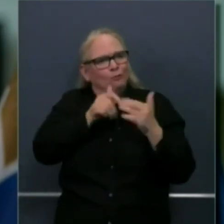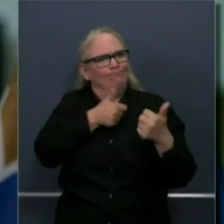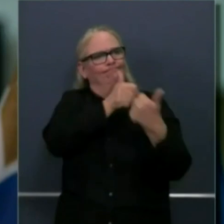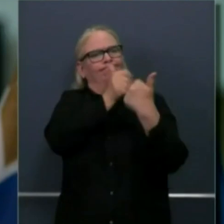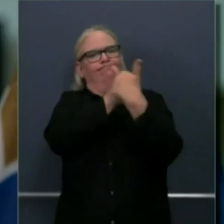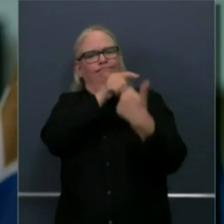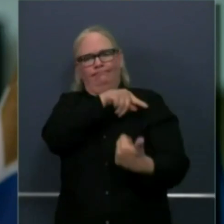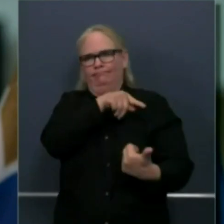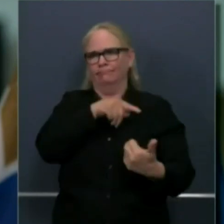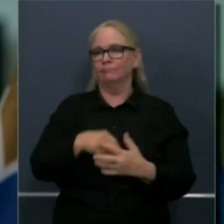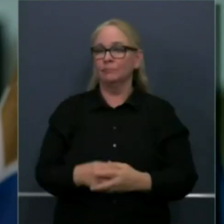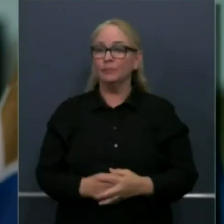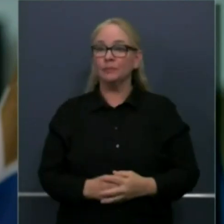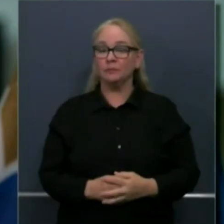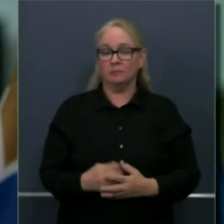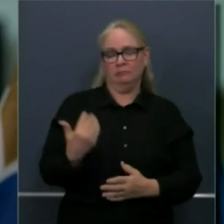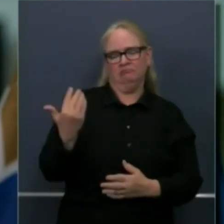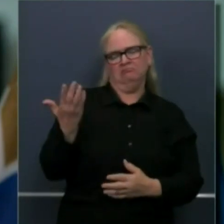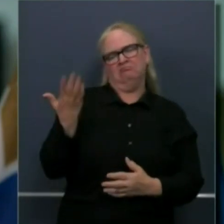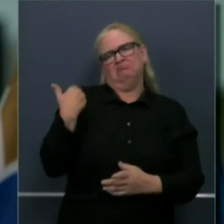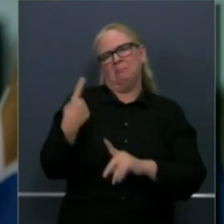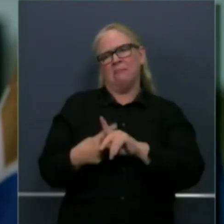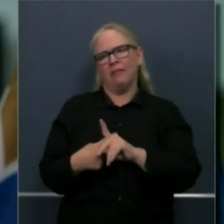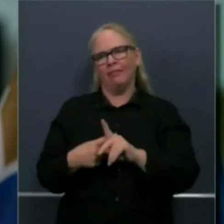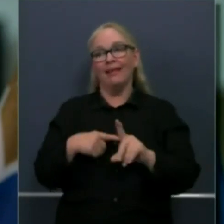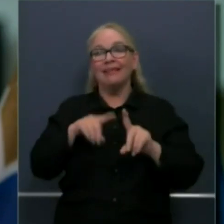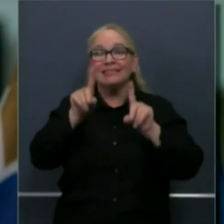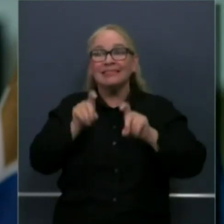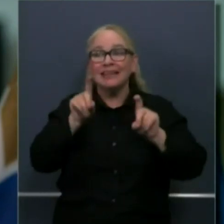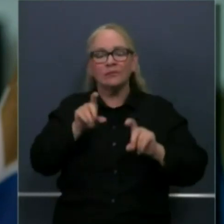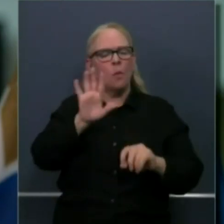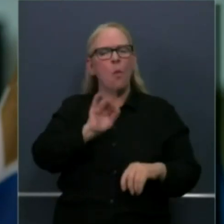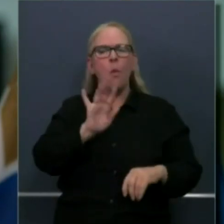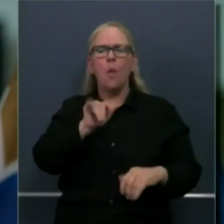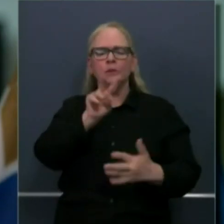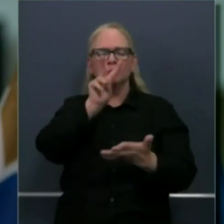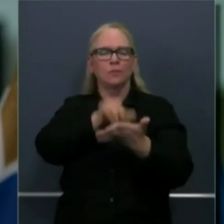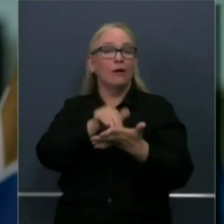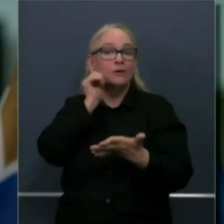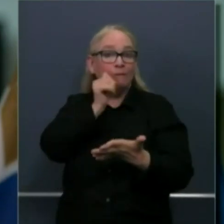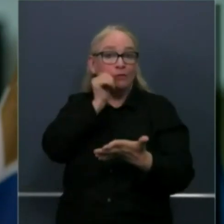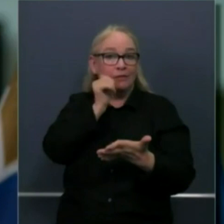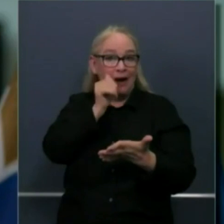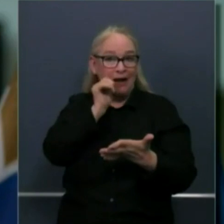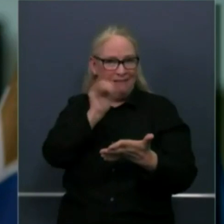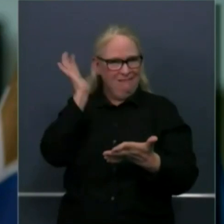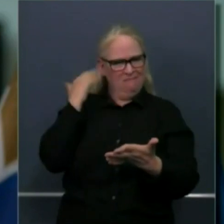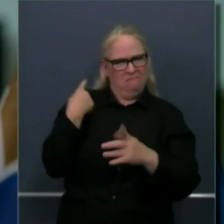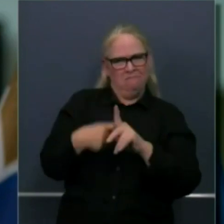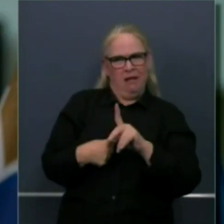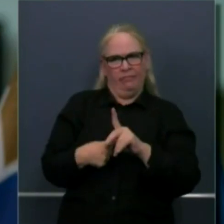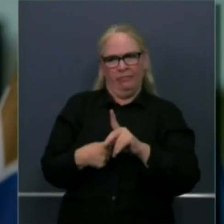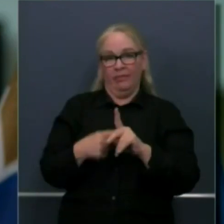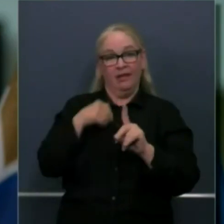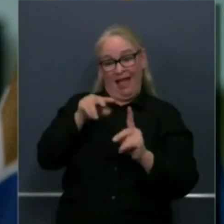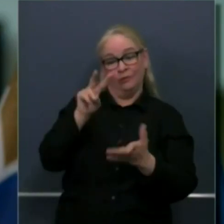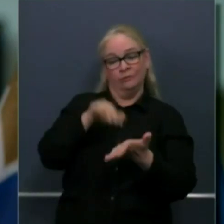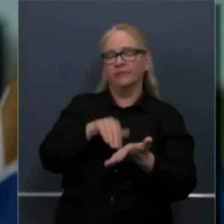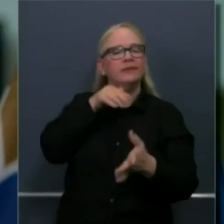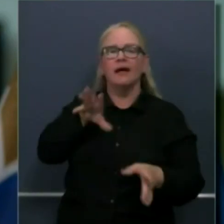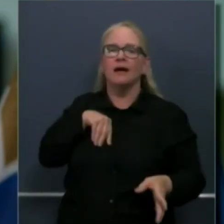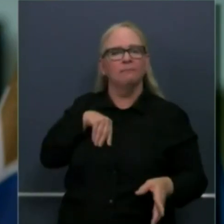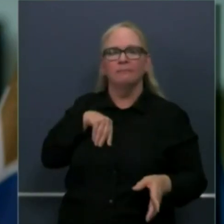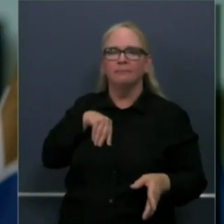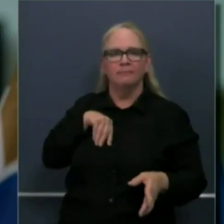2,000 tests a day in a state as large as ours that was completely unacceptable. We put together